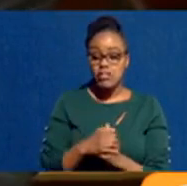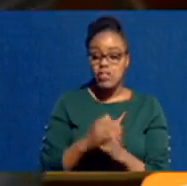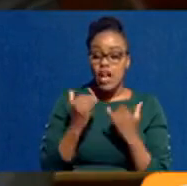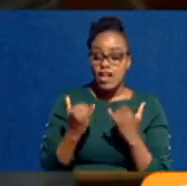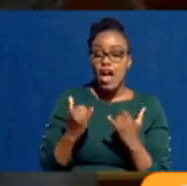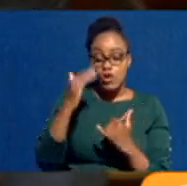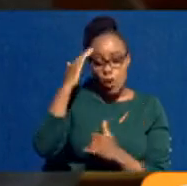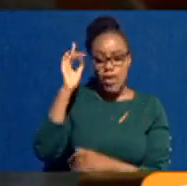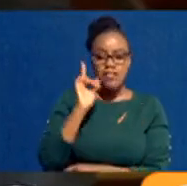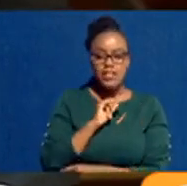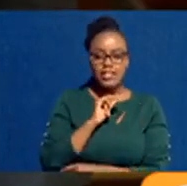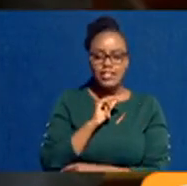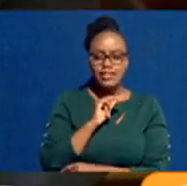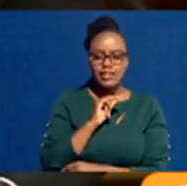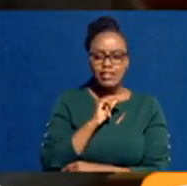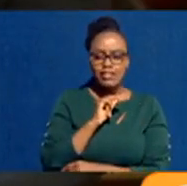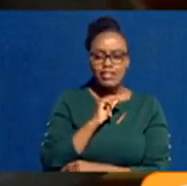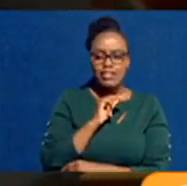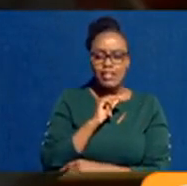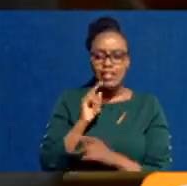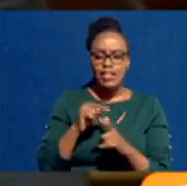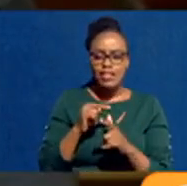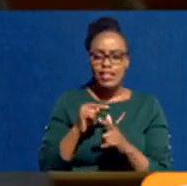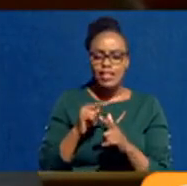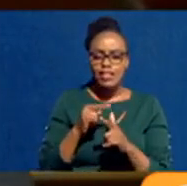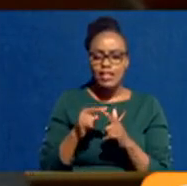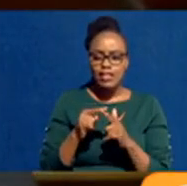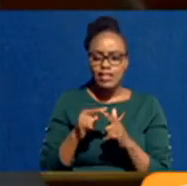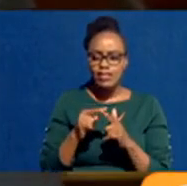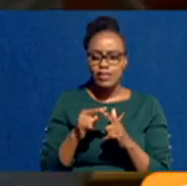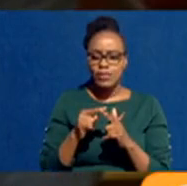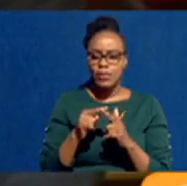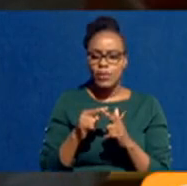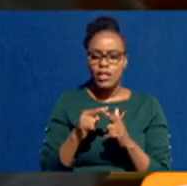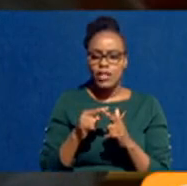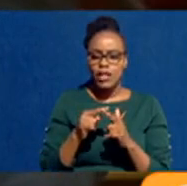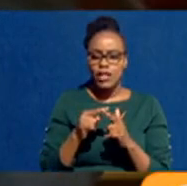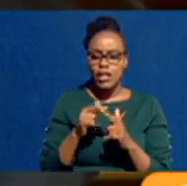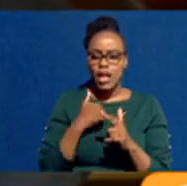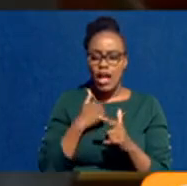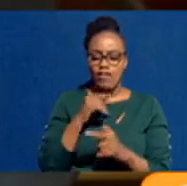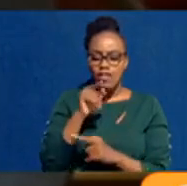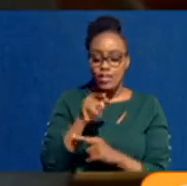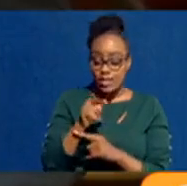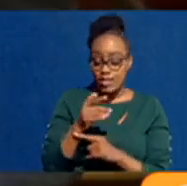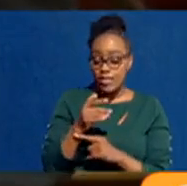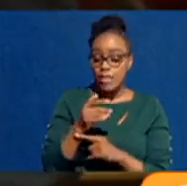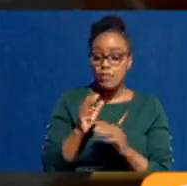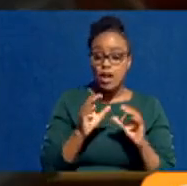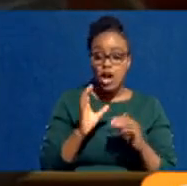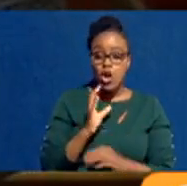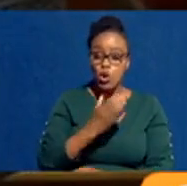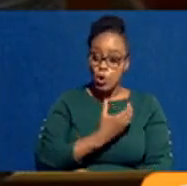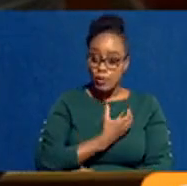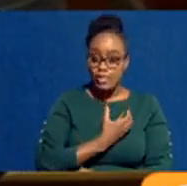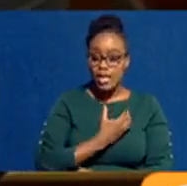Ohahelon is a question. And the answer could lie in this ad hoc committee. Because